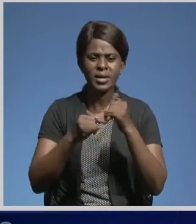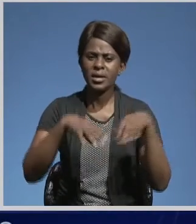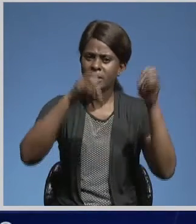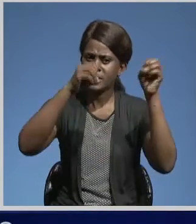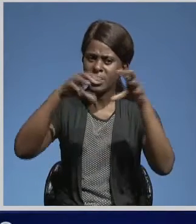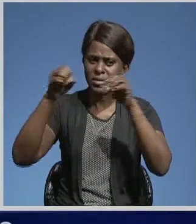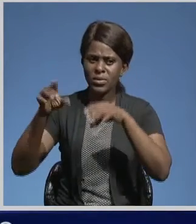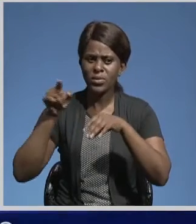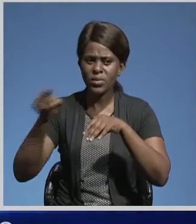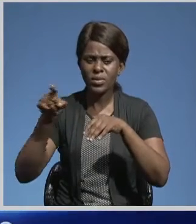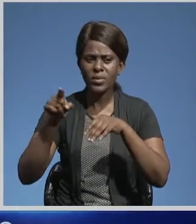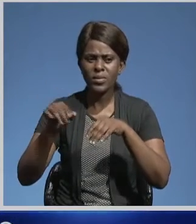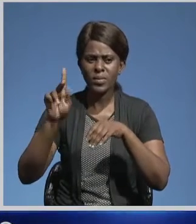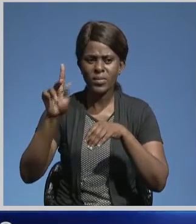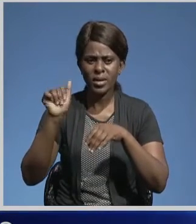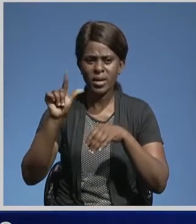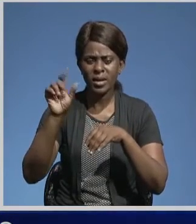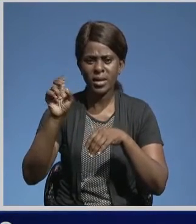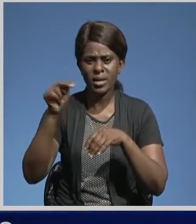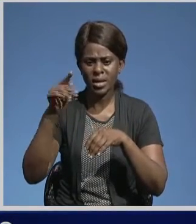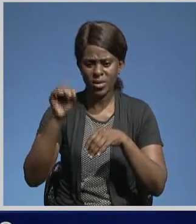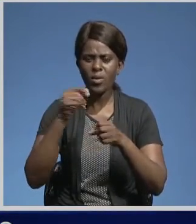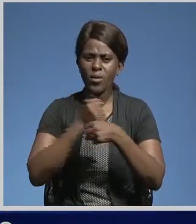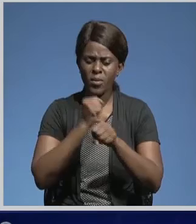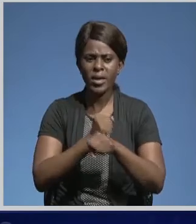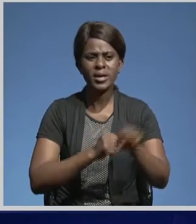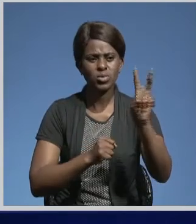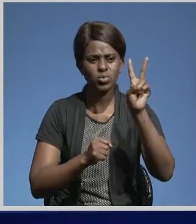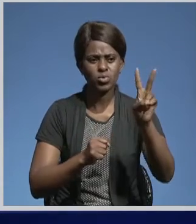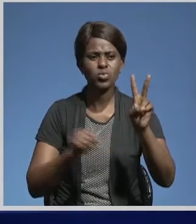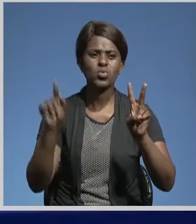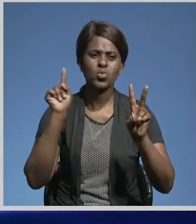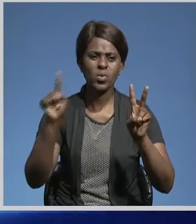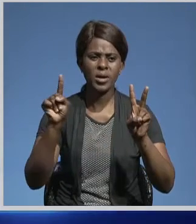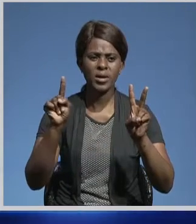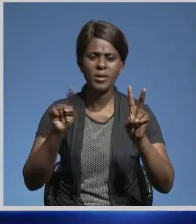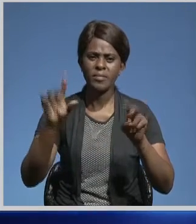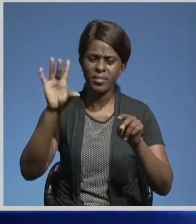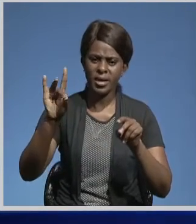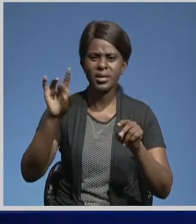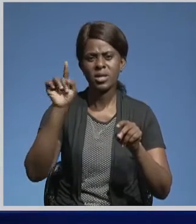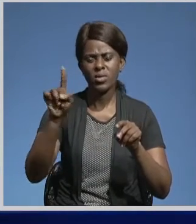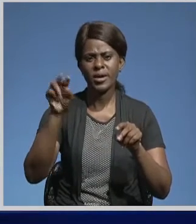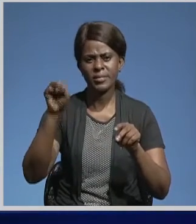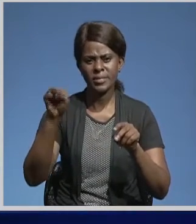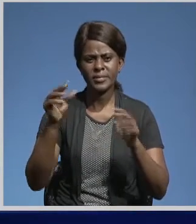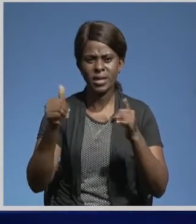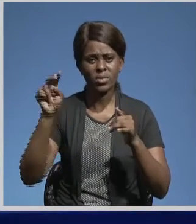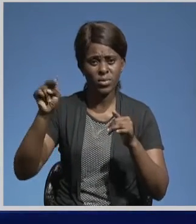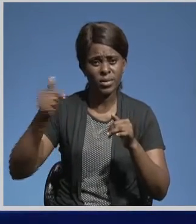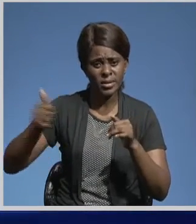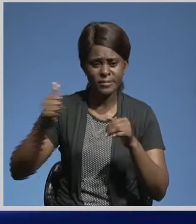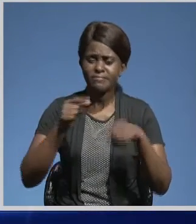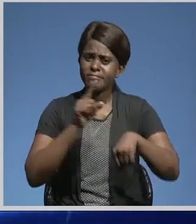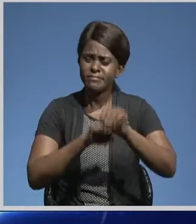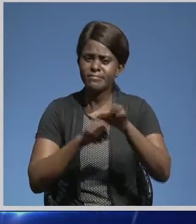Zesko's veteran striker Winston Kalengo scored to make it 2-1 in the 81st minute as Ndola Giants